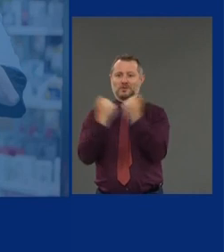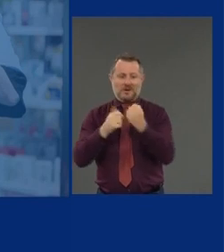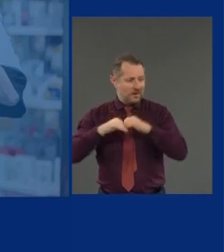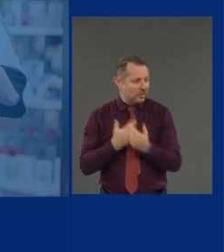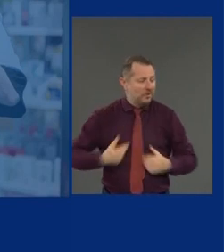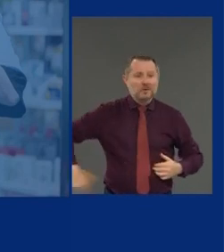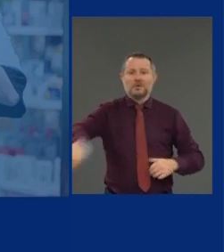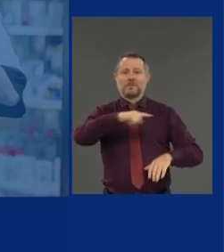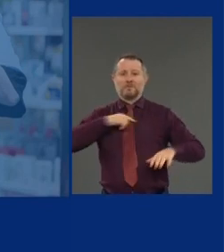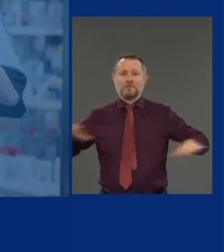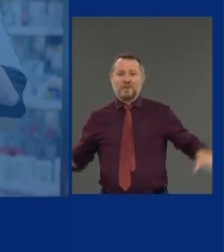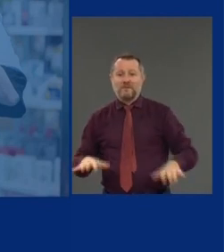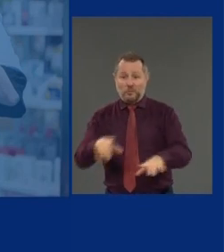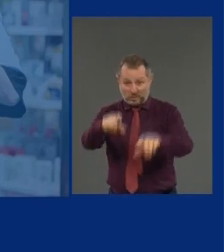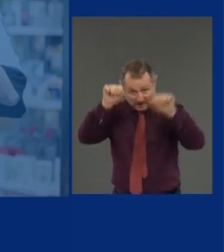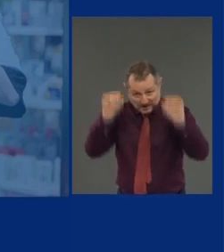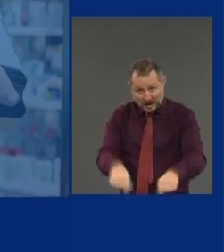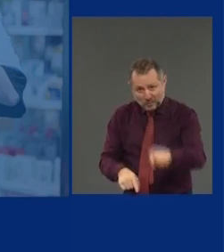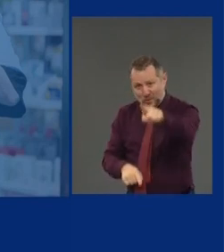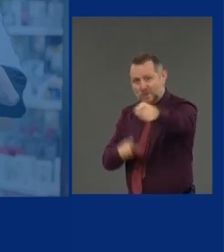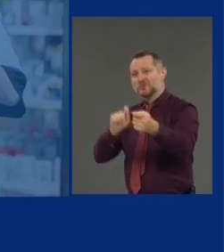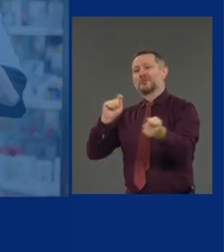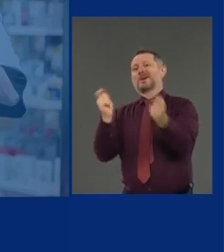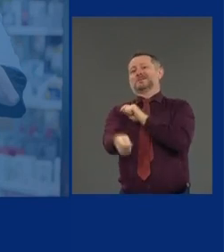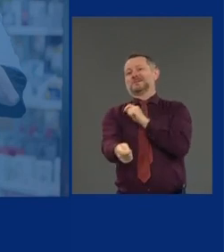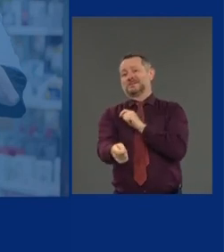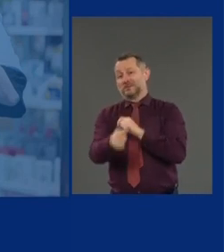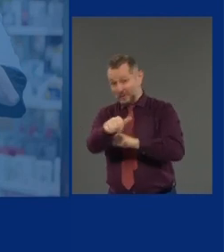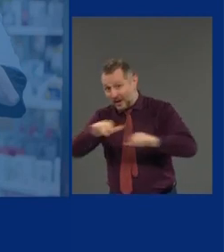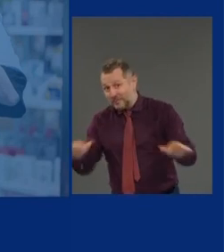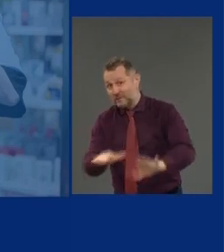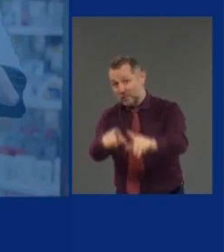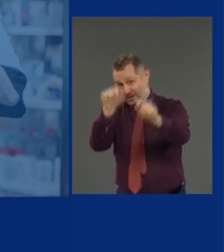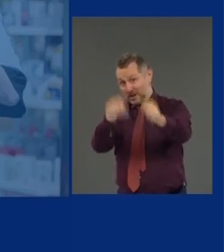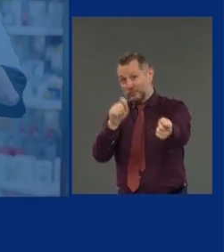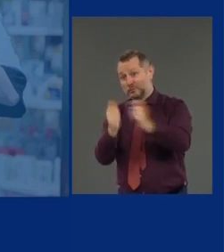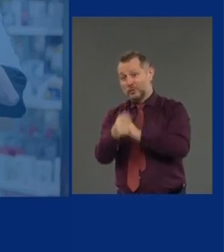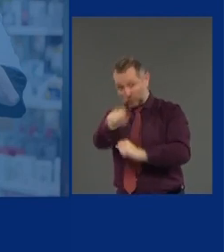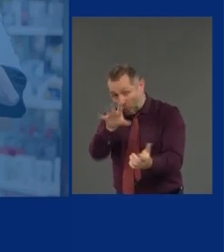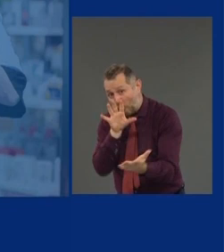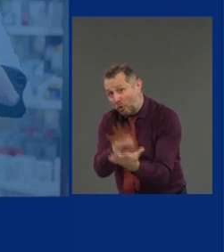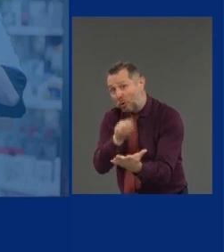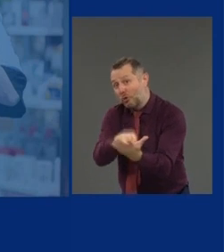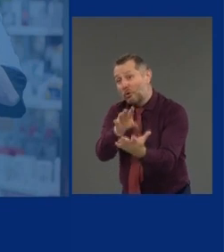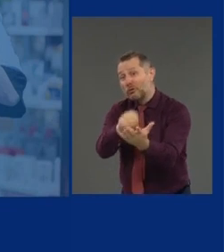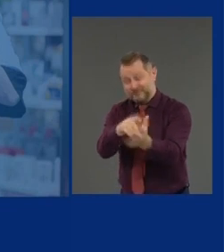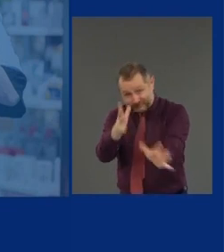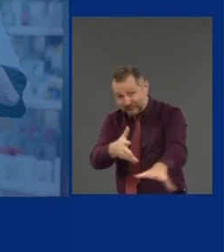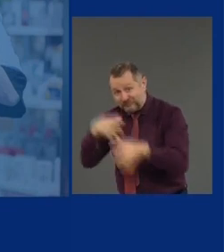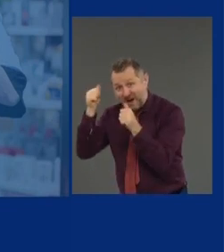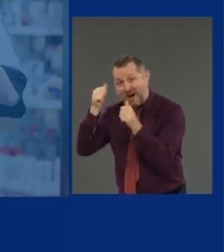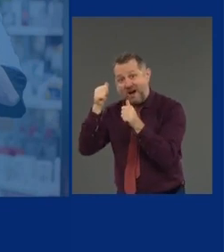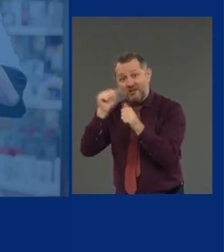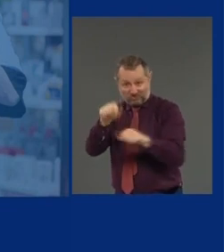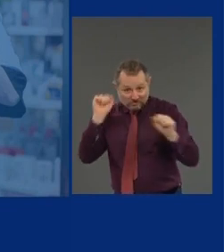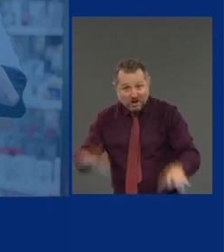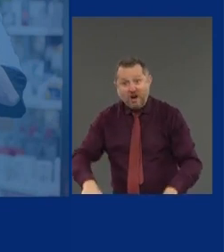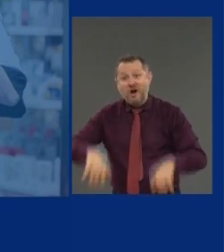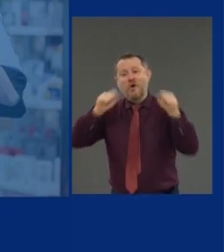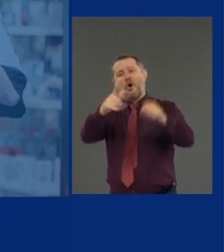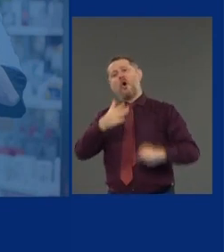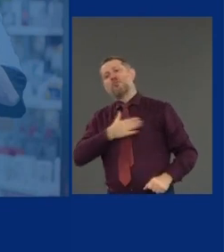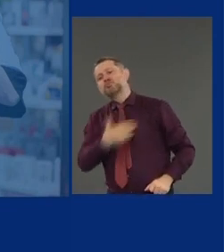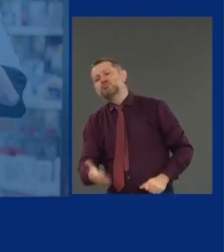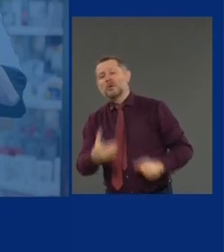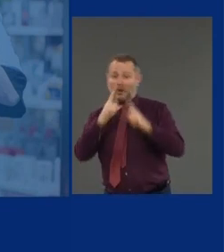change their behavior? Can they learn? Can they learn quickly? Can they actually wear masks? Can they actually